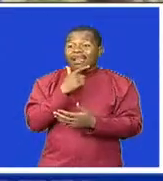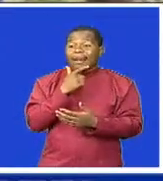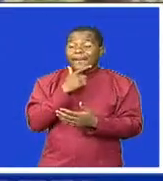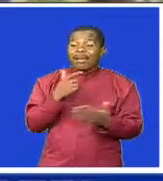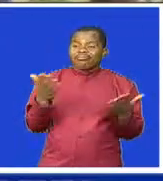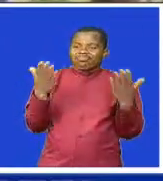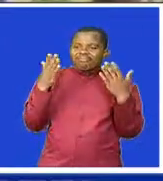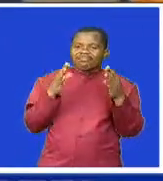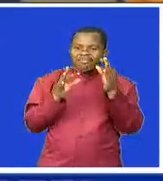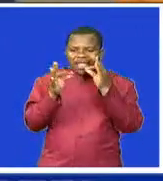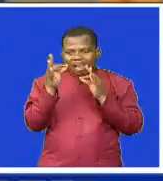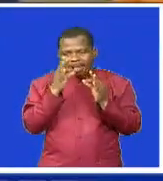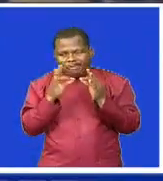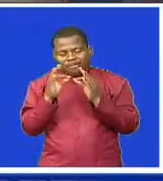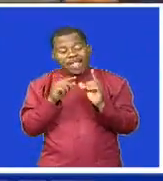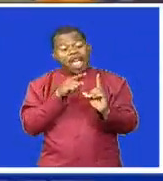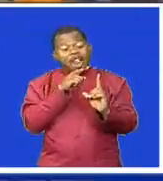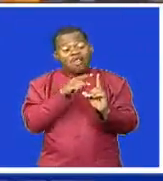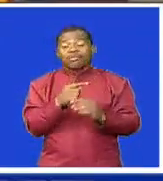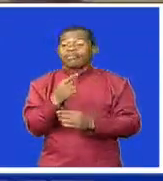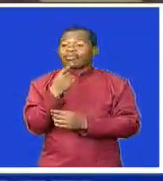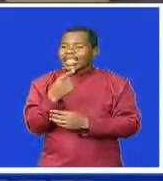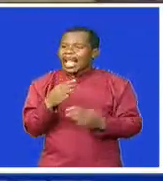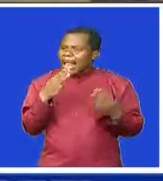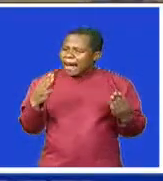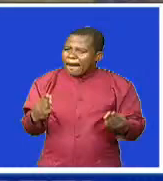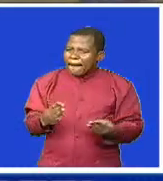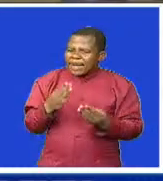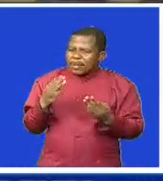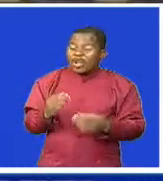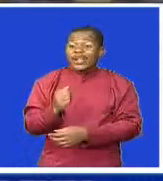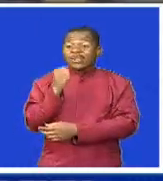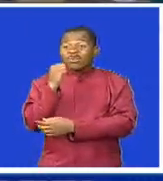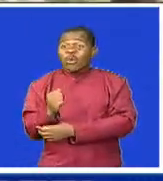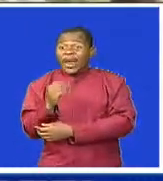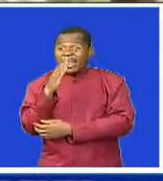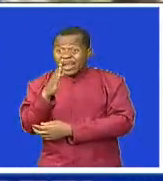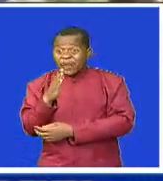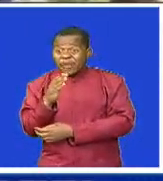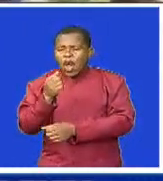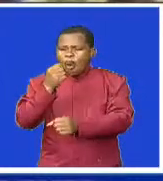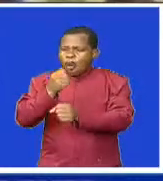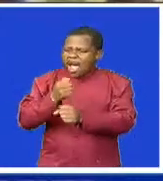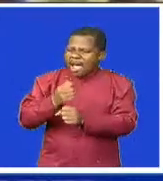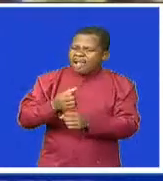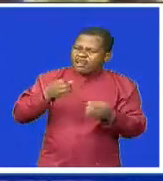-19 pandemic as some people who worked in the hotels around the area lost their jobs.